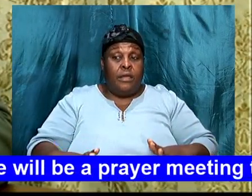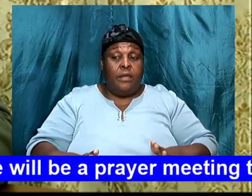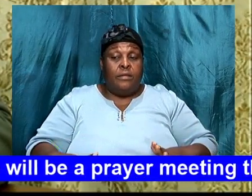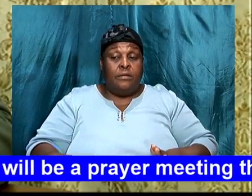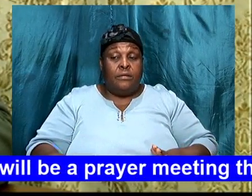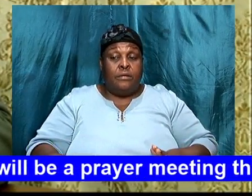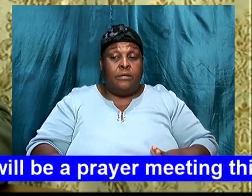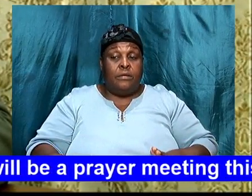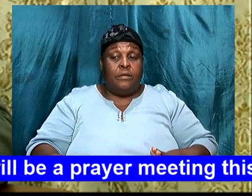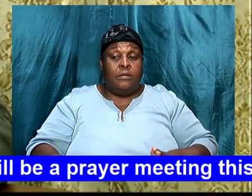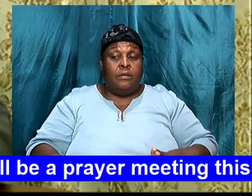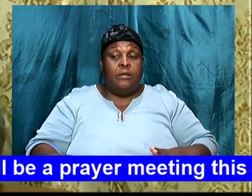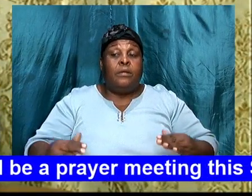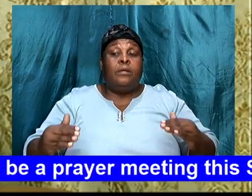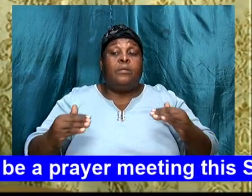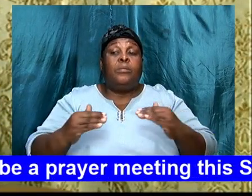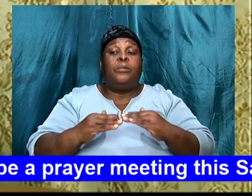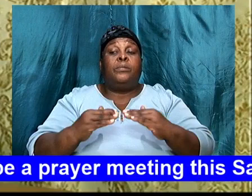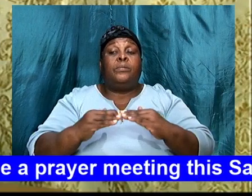the border,